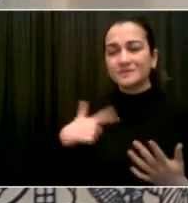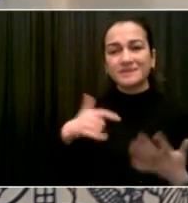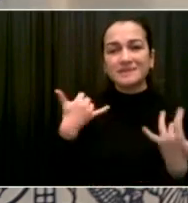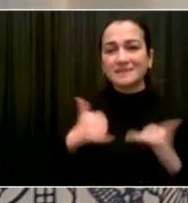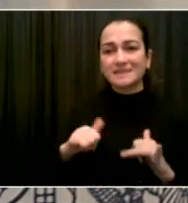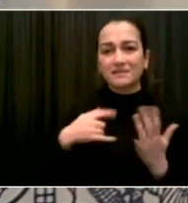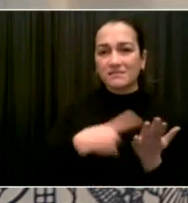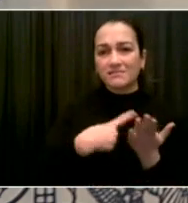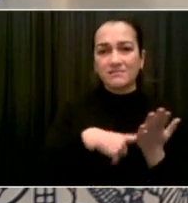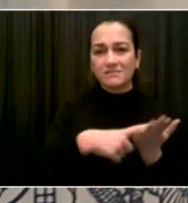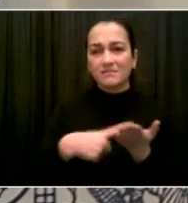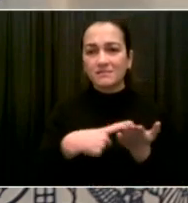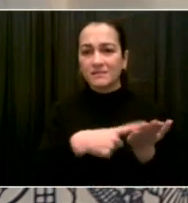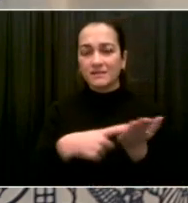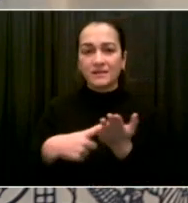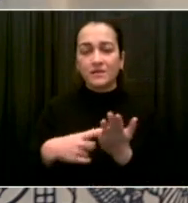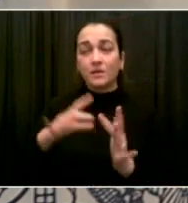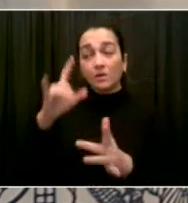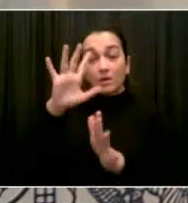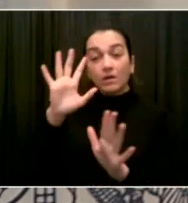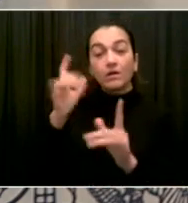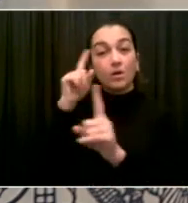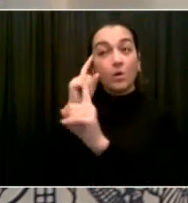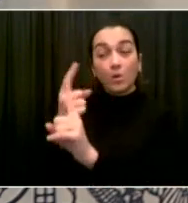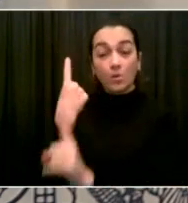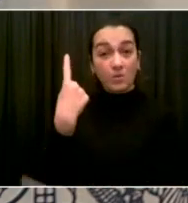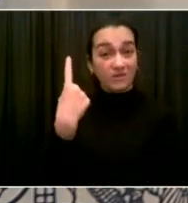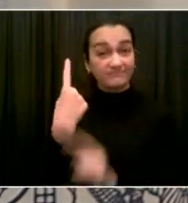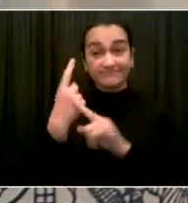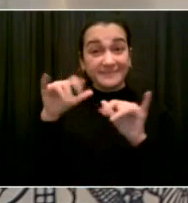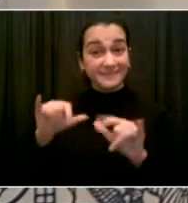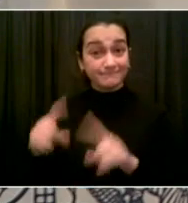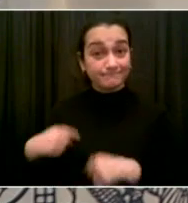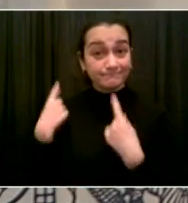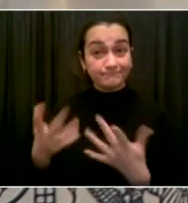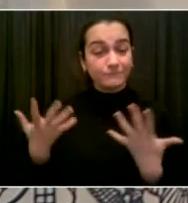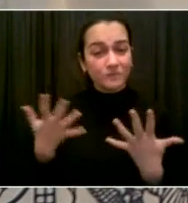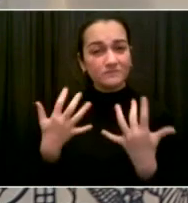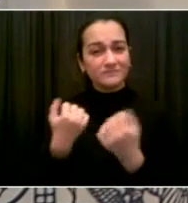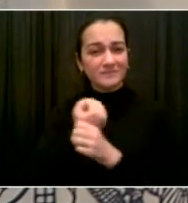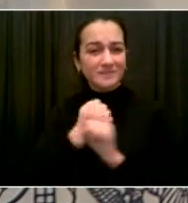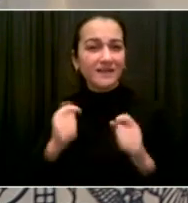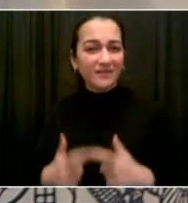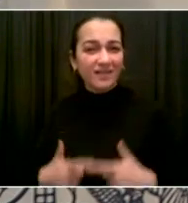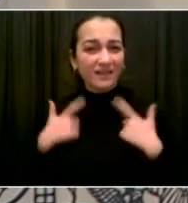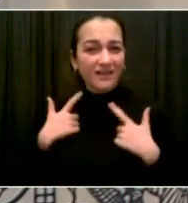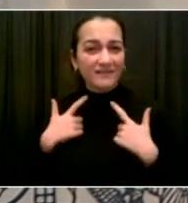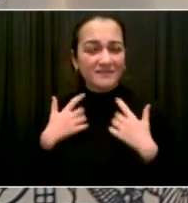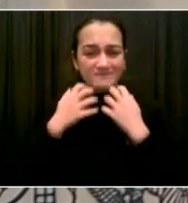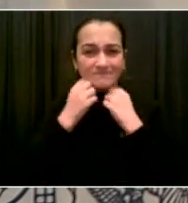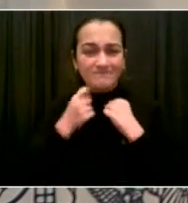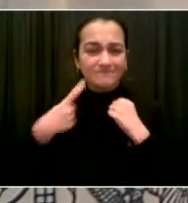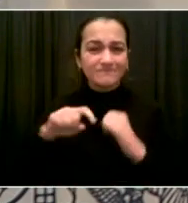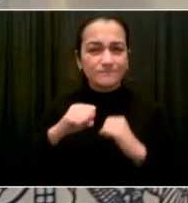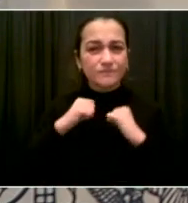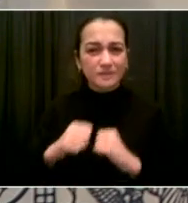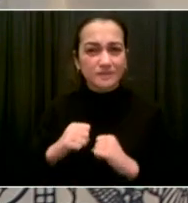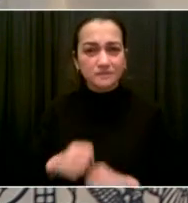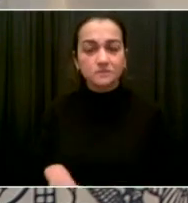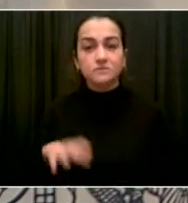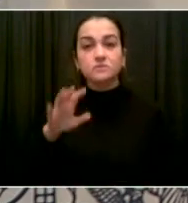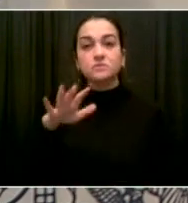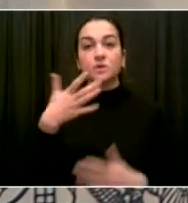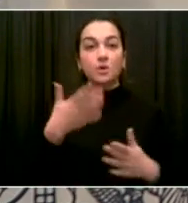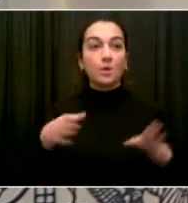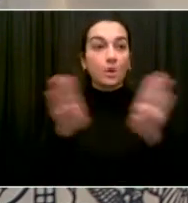lockdowns. We should avoid shutdowns. We should avoid restrictions. I've said this now for weeks and weeks. We can avoid all those